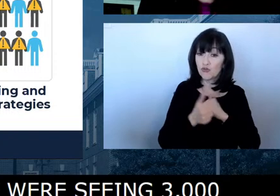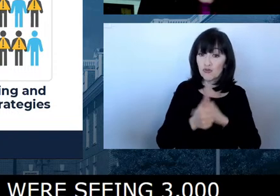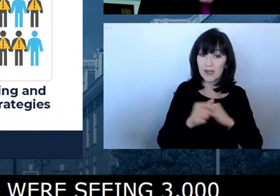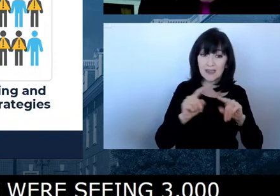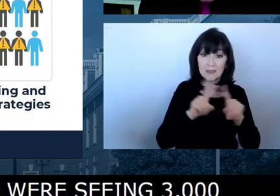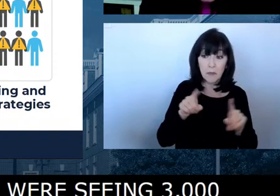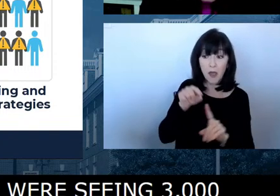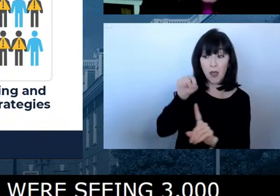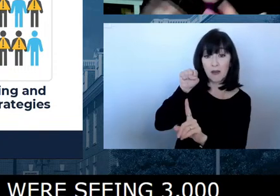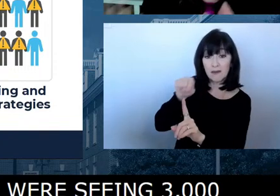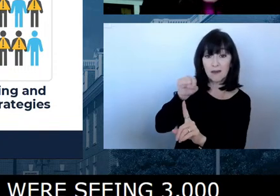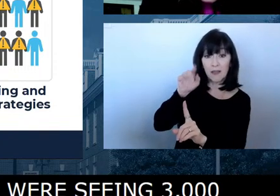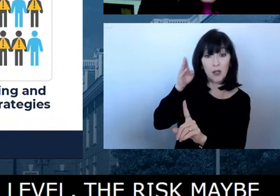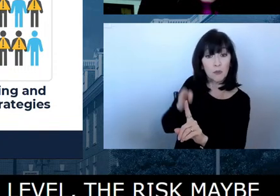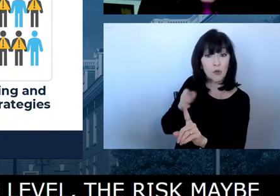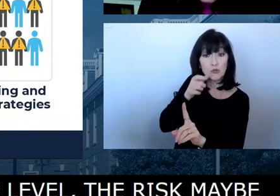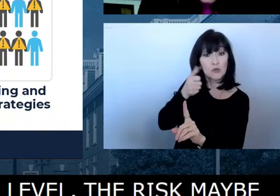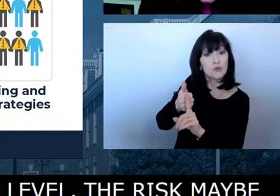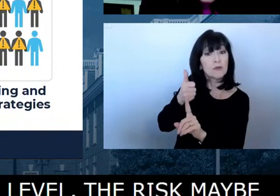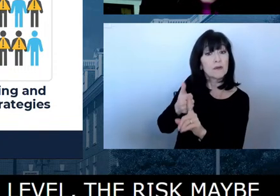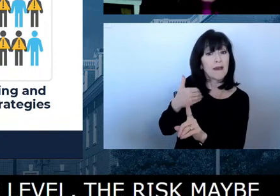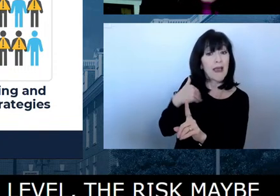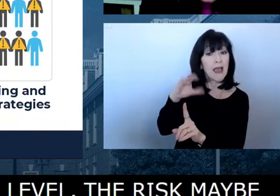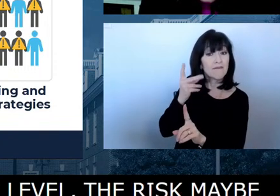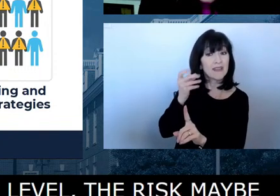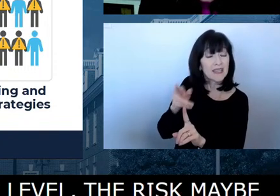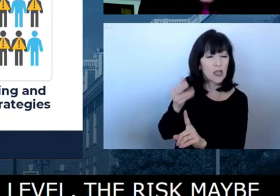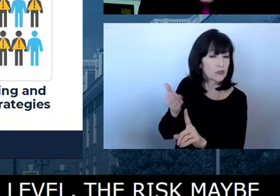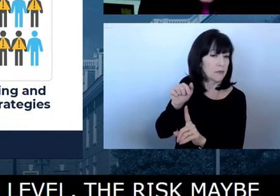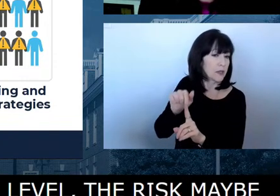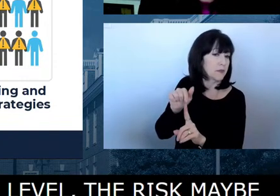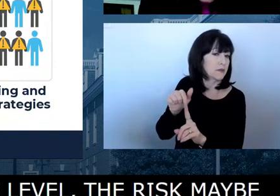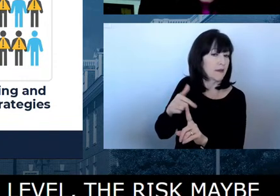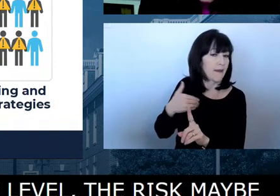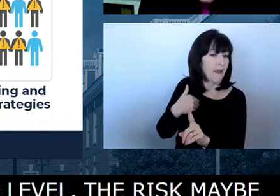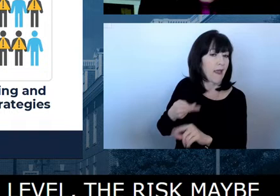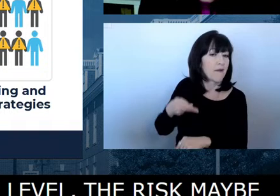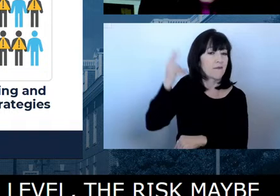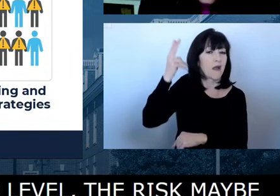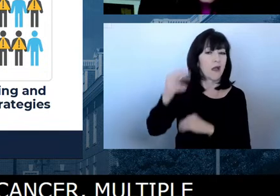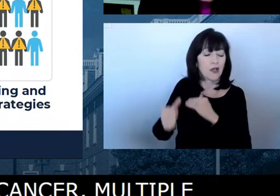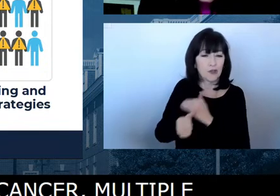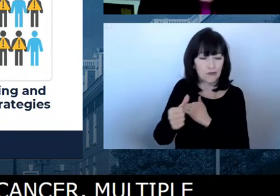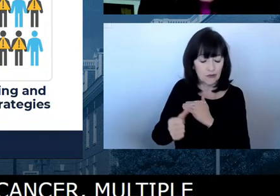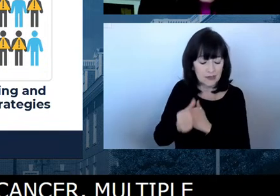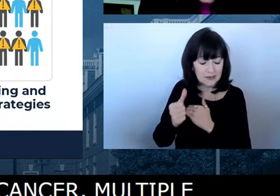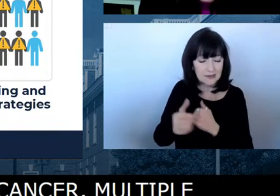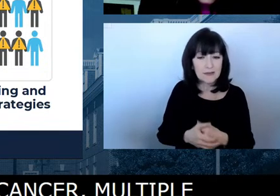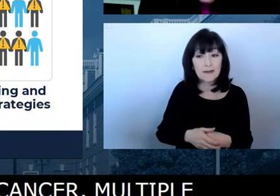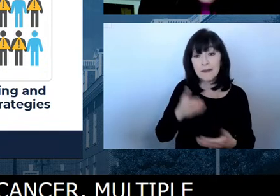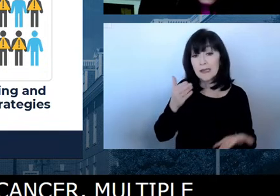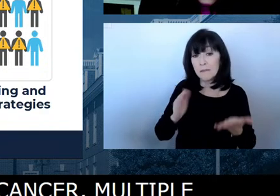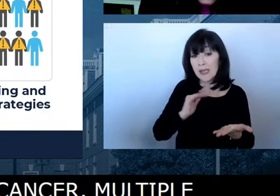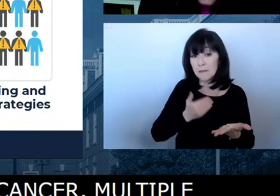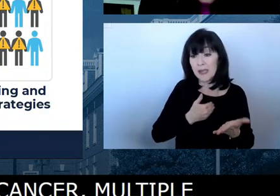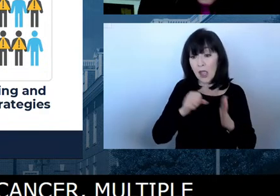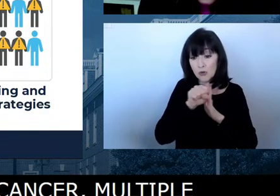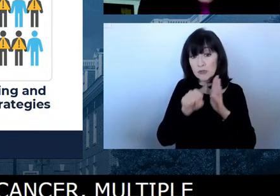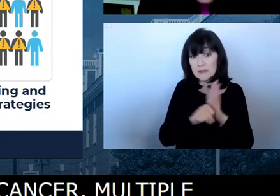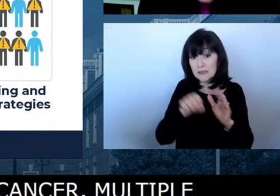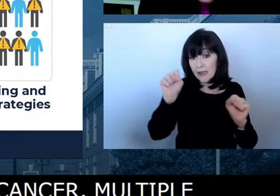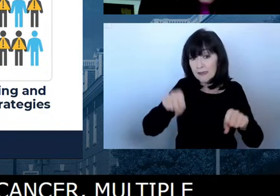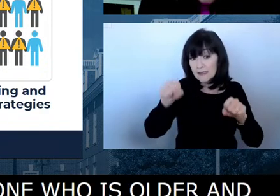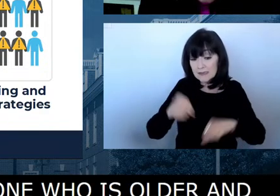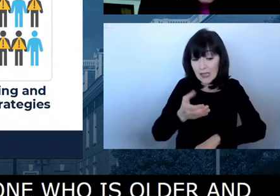conditions, um, somebody who's older, even in this period of our state doing better, they may still have